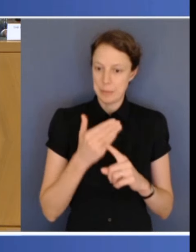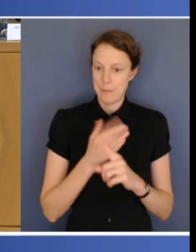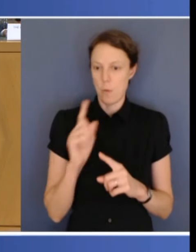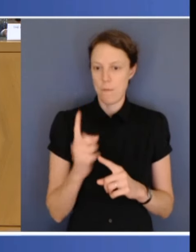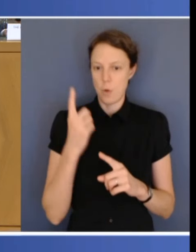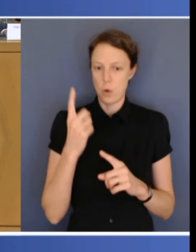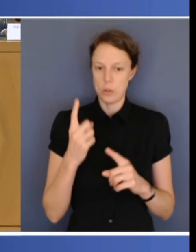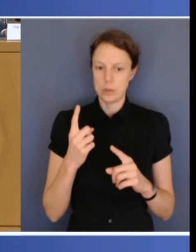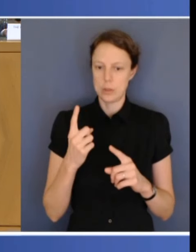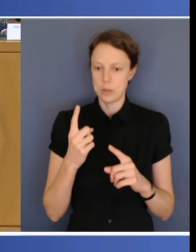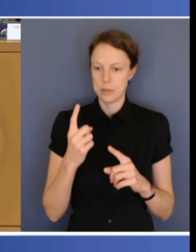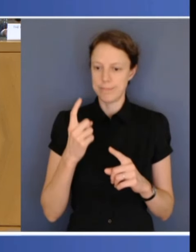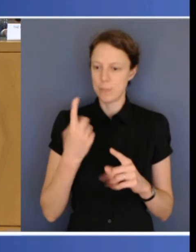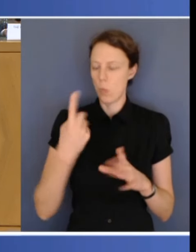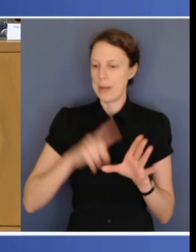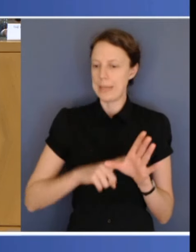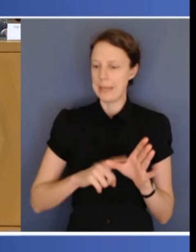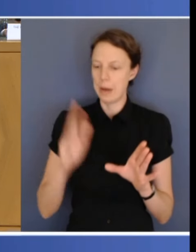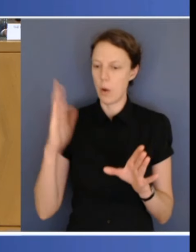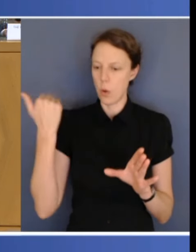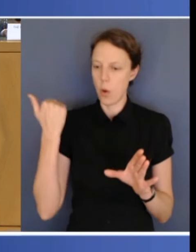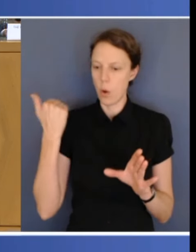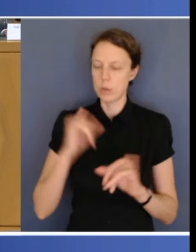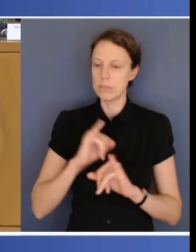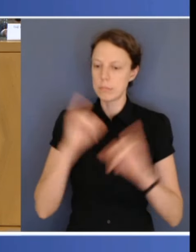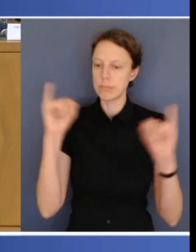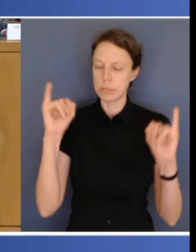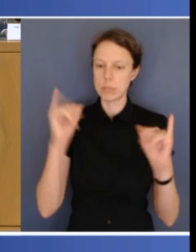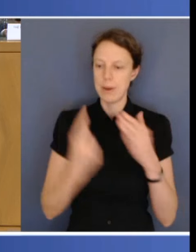that we saw in Queensland last year.